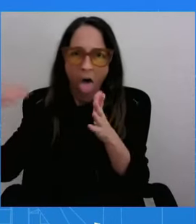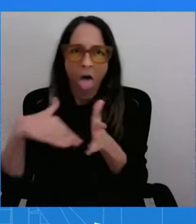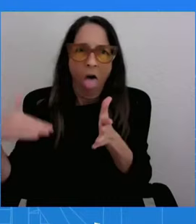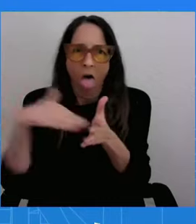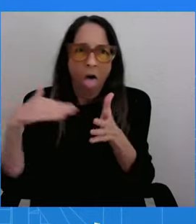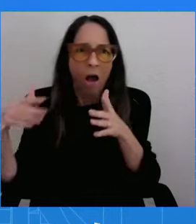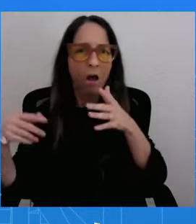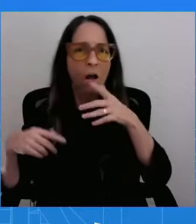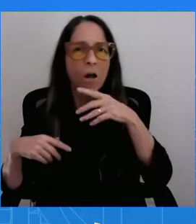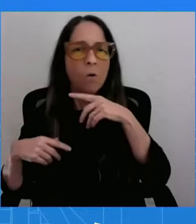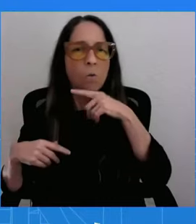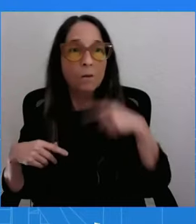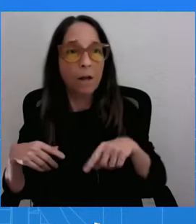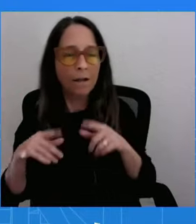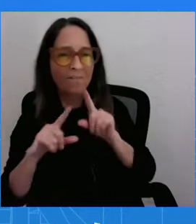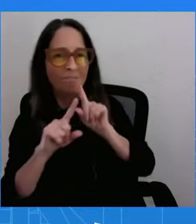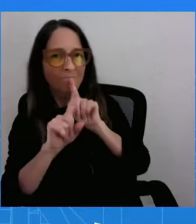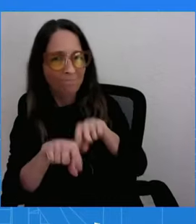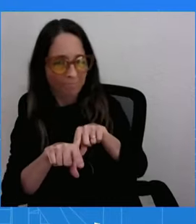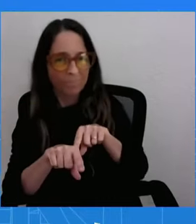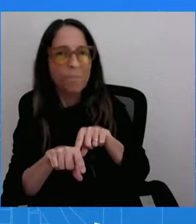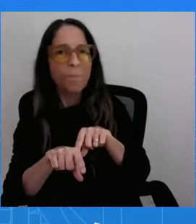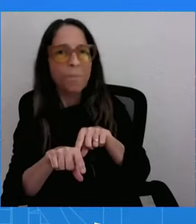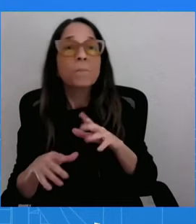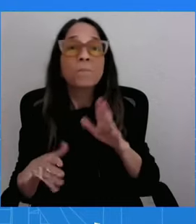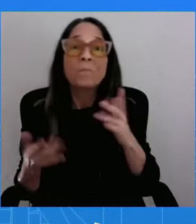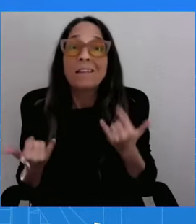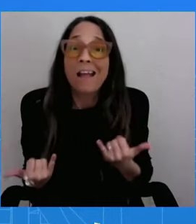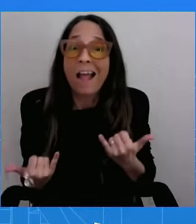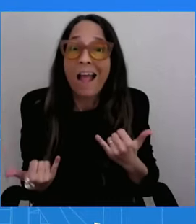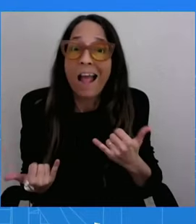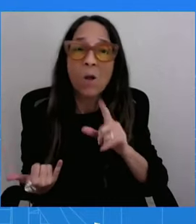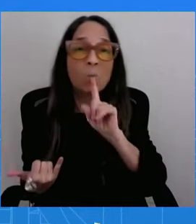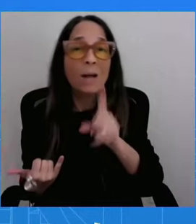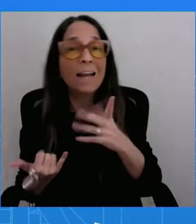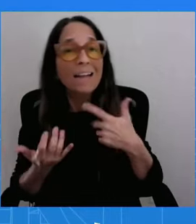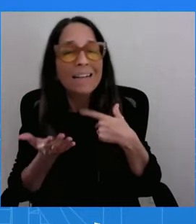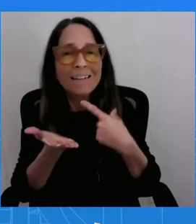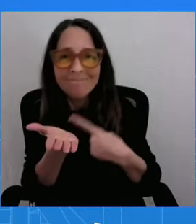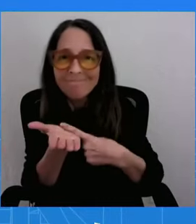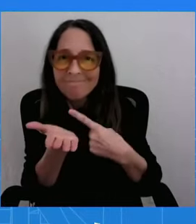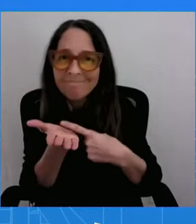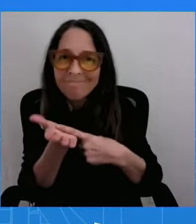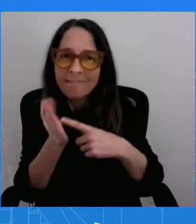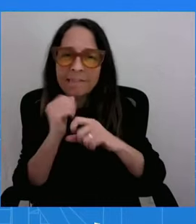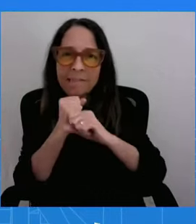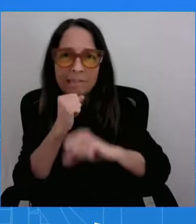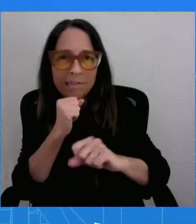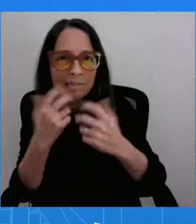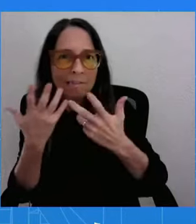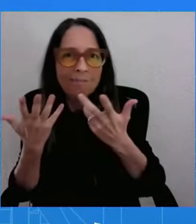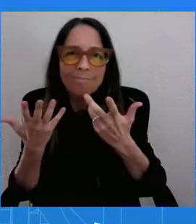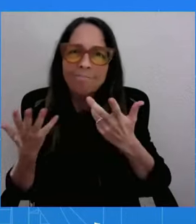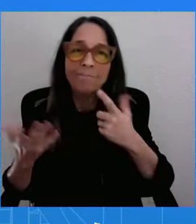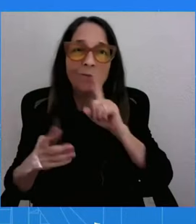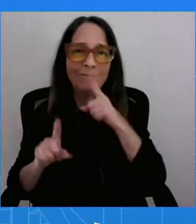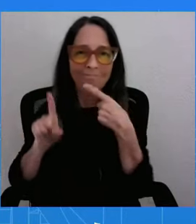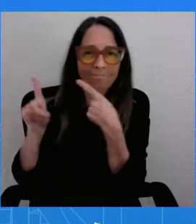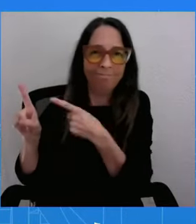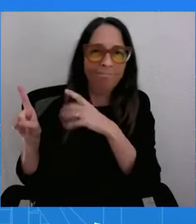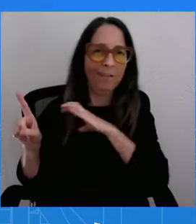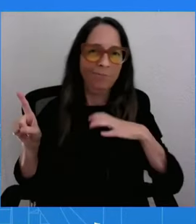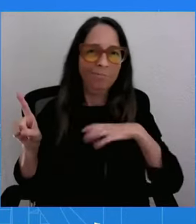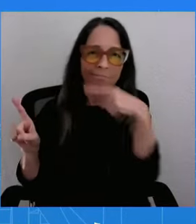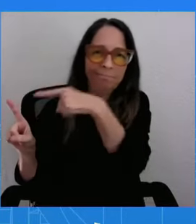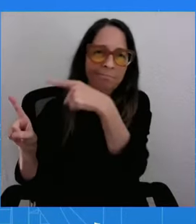You know, you should talk to members of Congress, the Republican side in particular, who held that up, and they can talk to their reasons for why they did